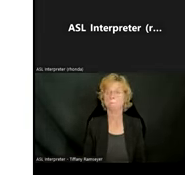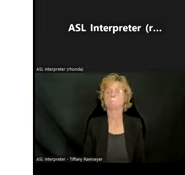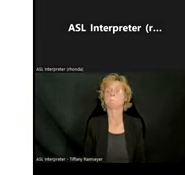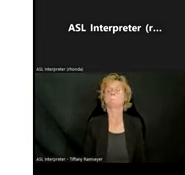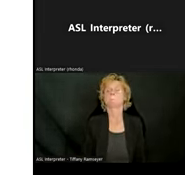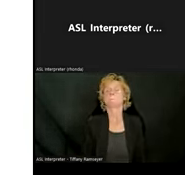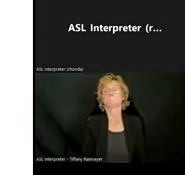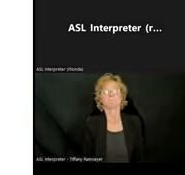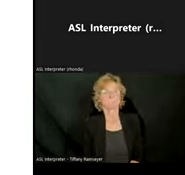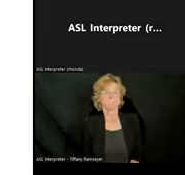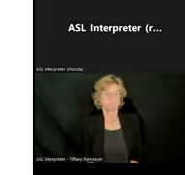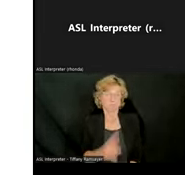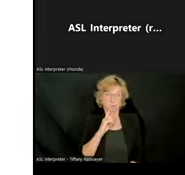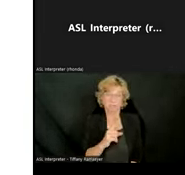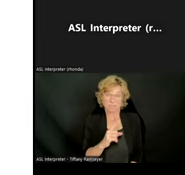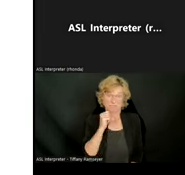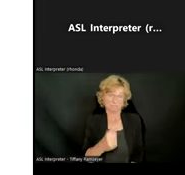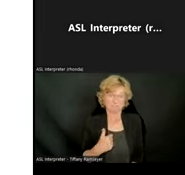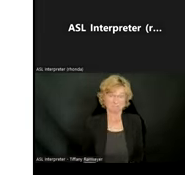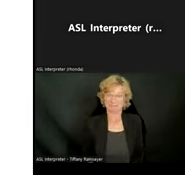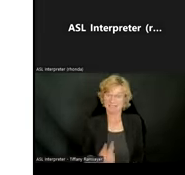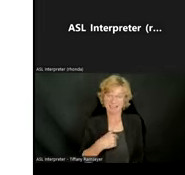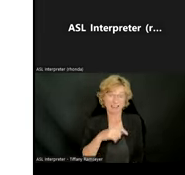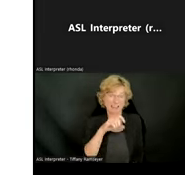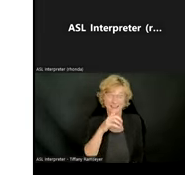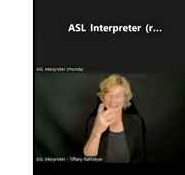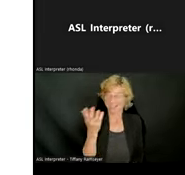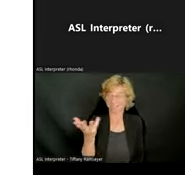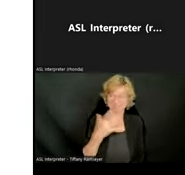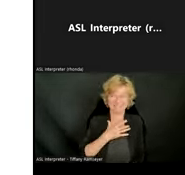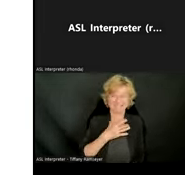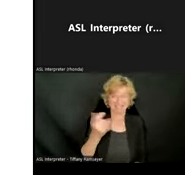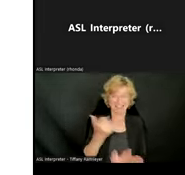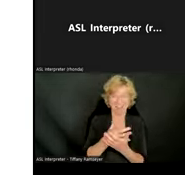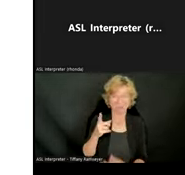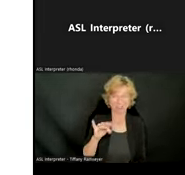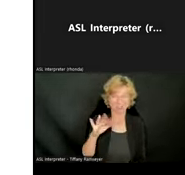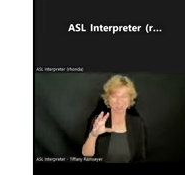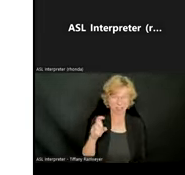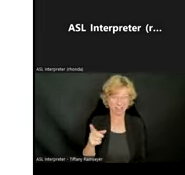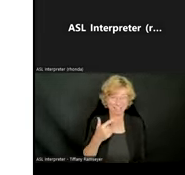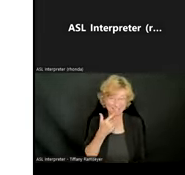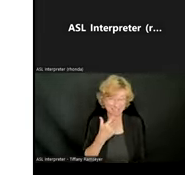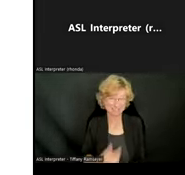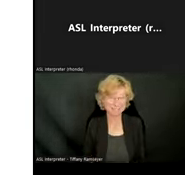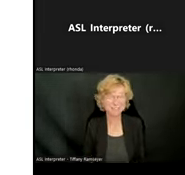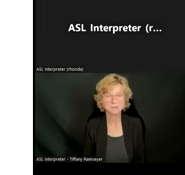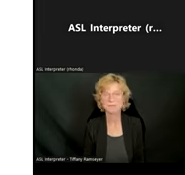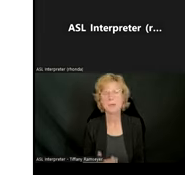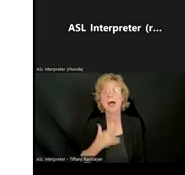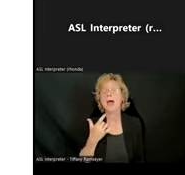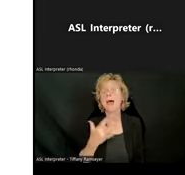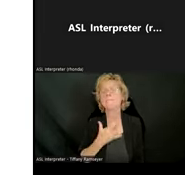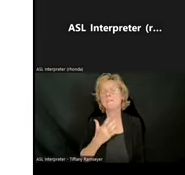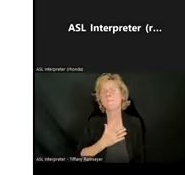I don't. I like everything that Jackie touched on, and I feel like my parents were really,